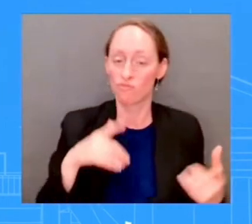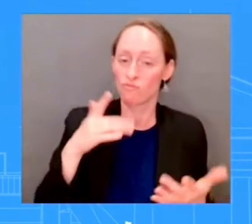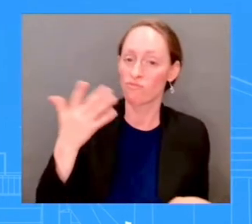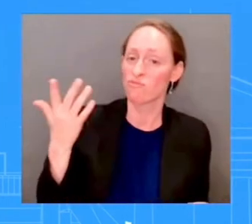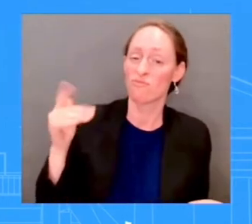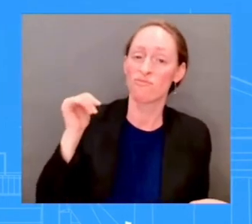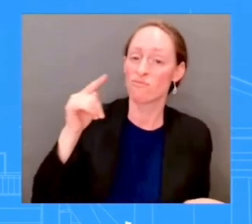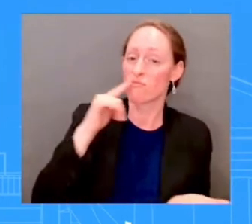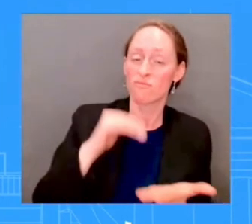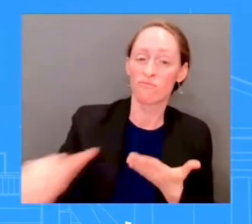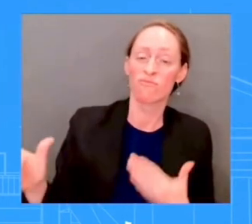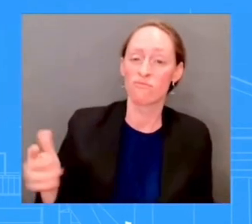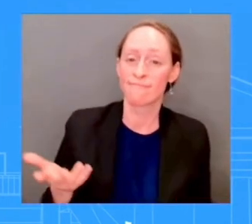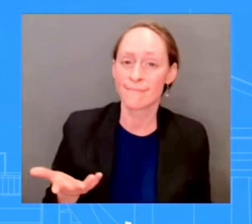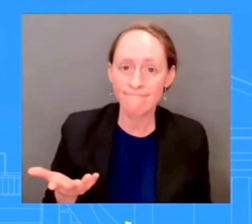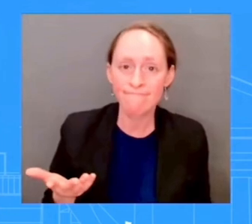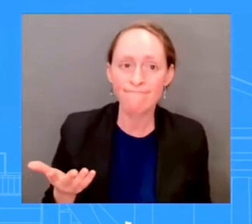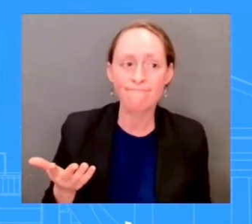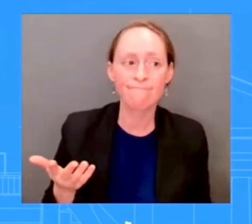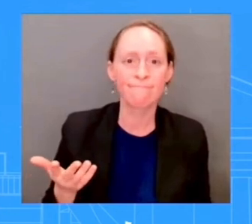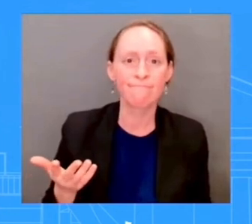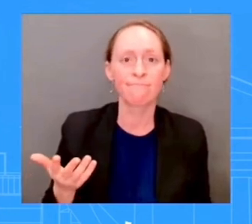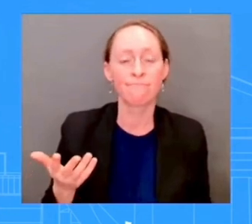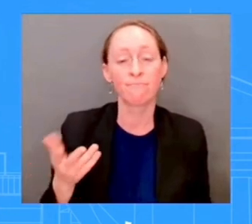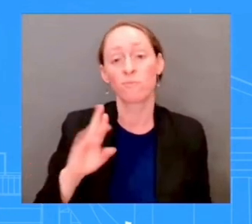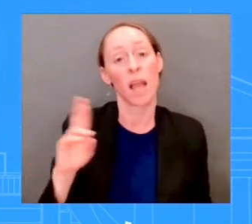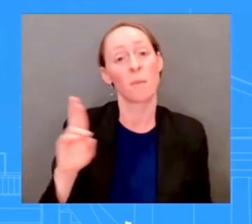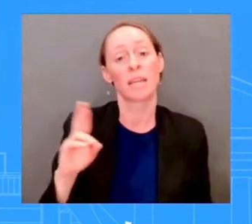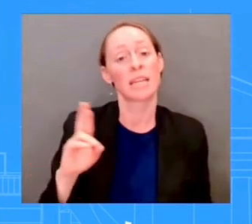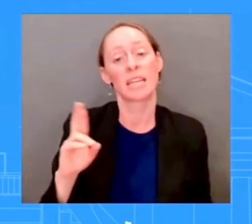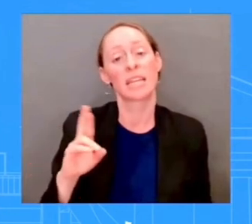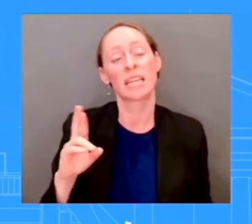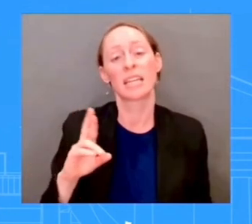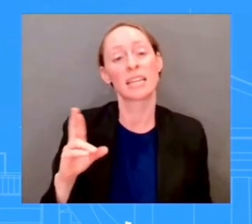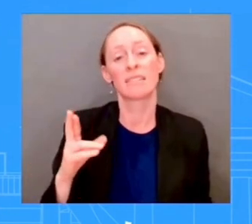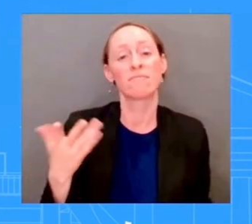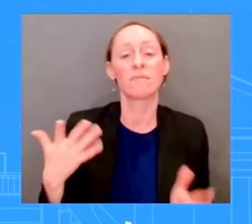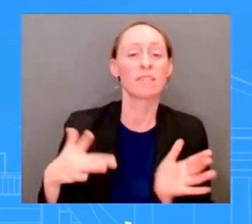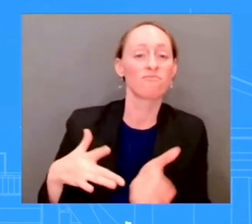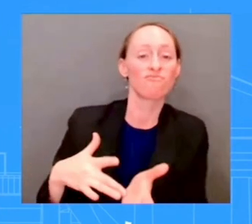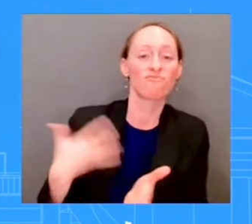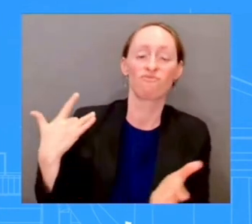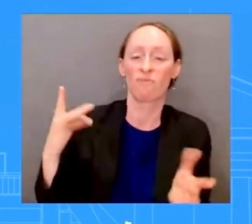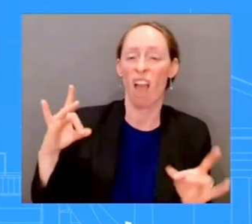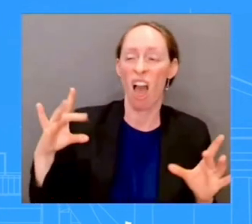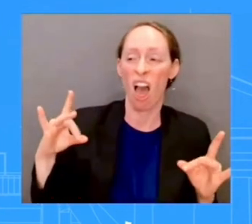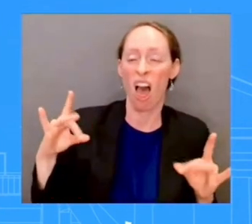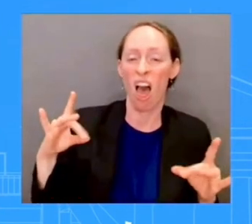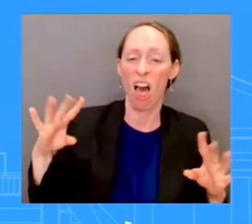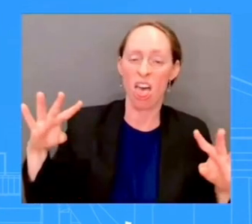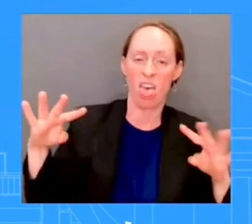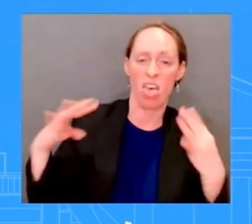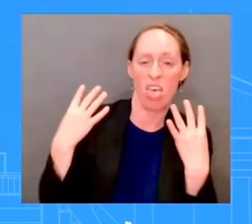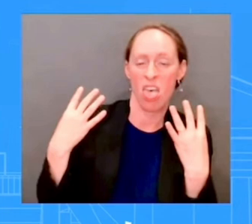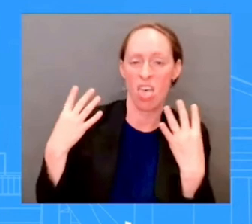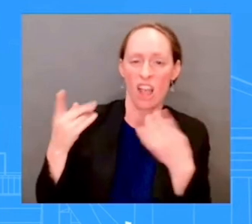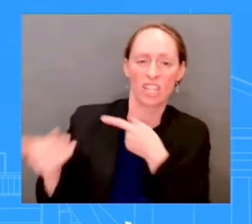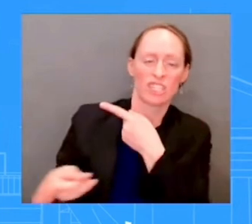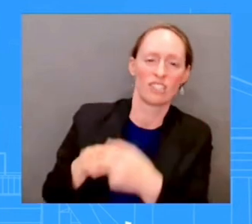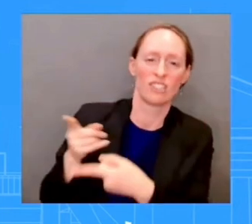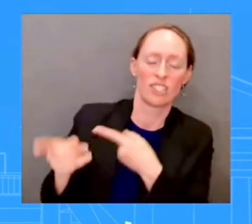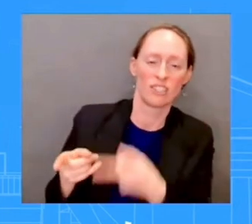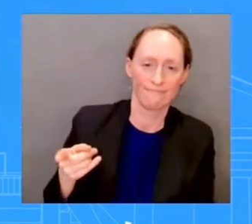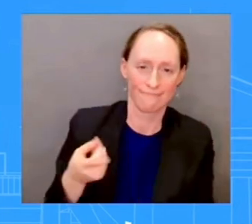it a political issue. Look, the President has done what he can from here, from the federal government, from